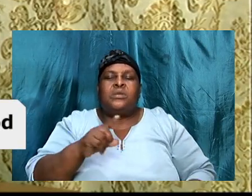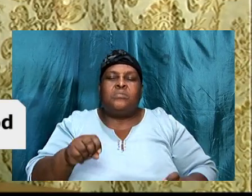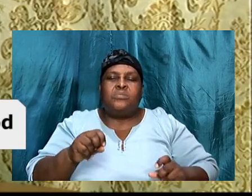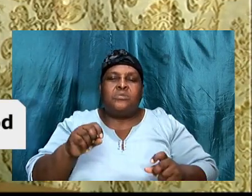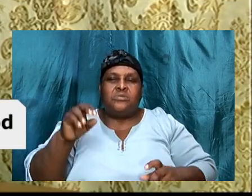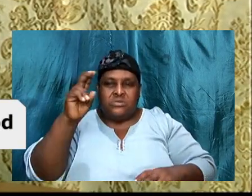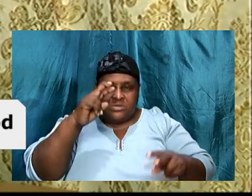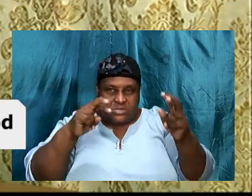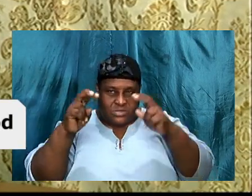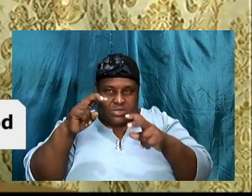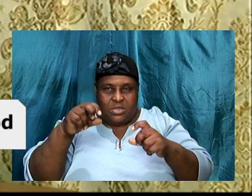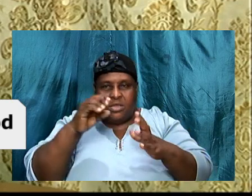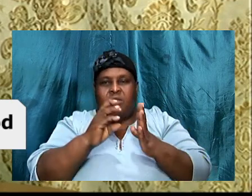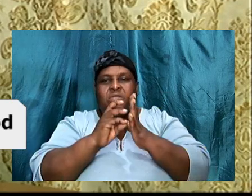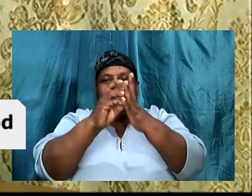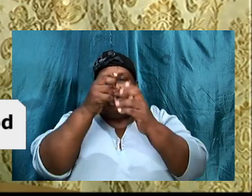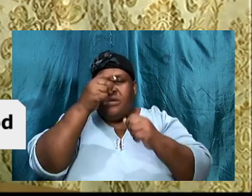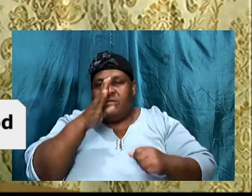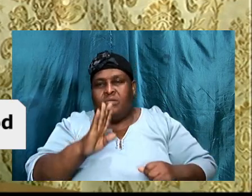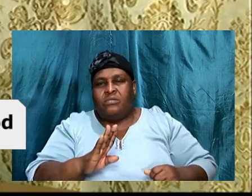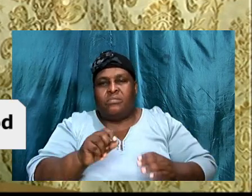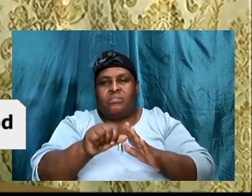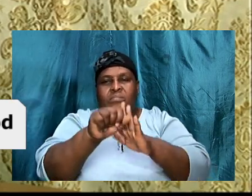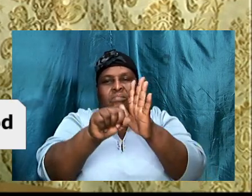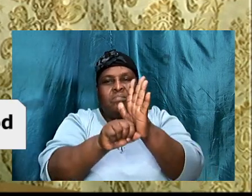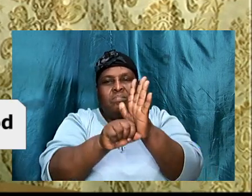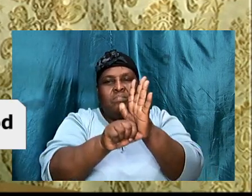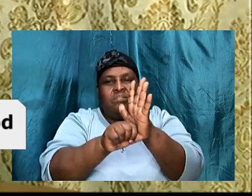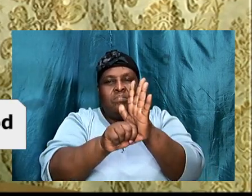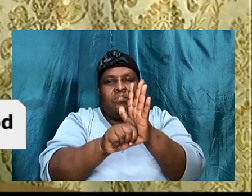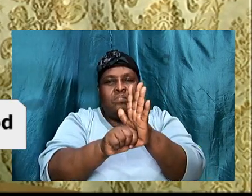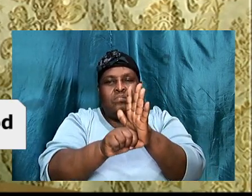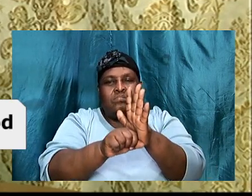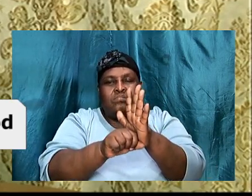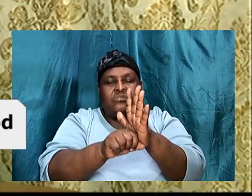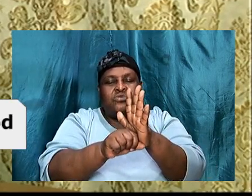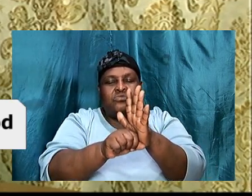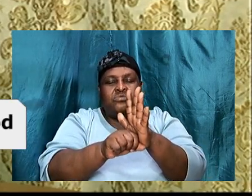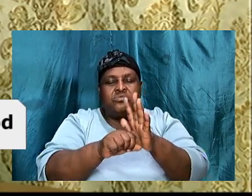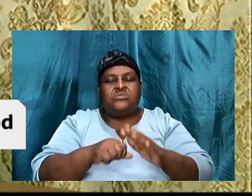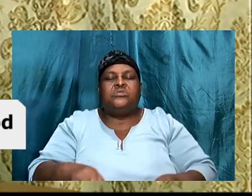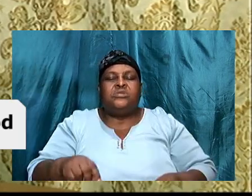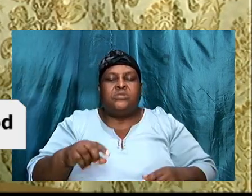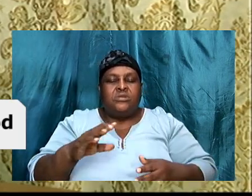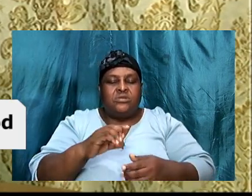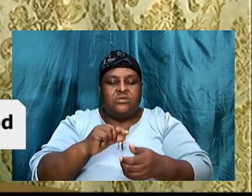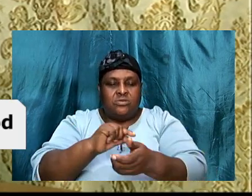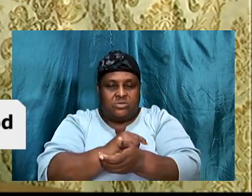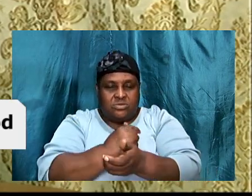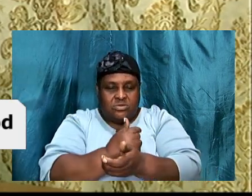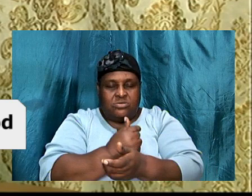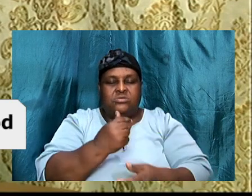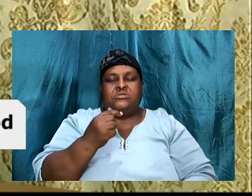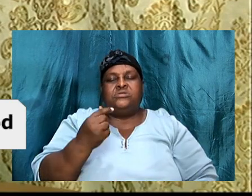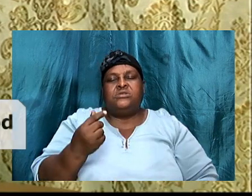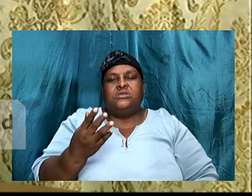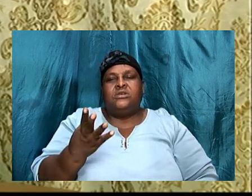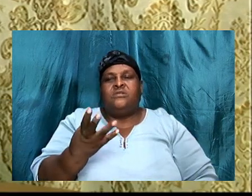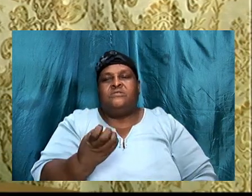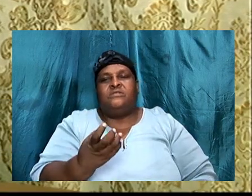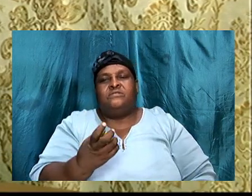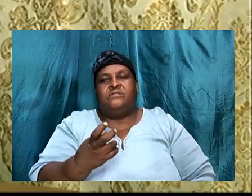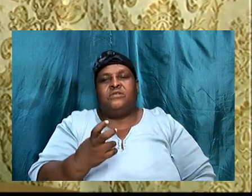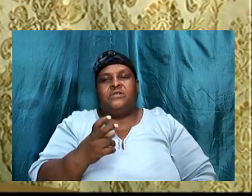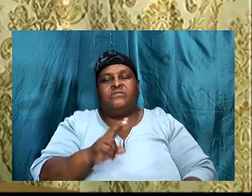will of God. You know, the scripture that we have been looking at is taken from Genesis chapter 15, 1 to 6,